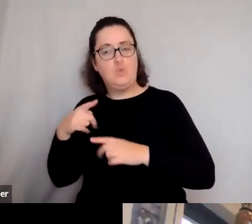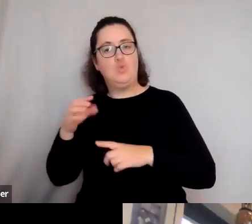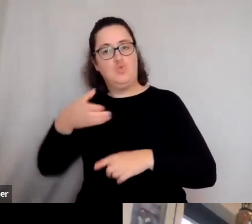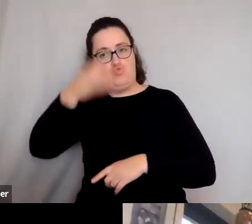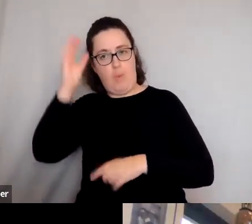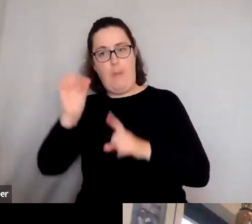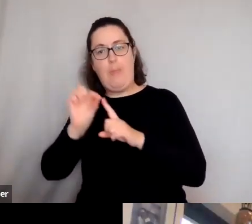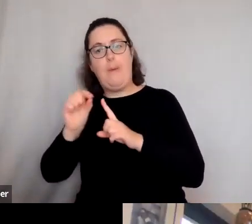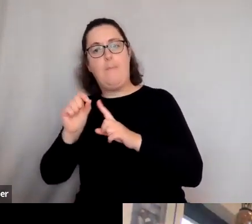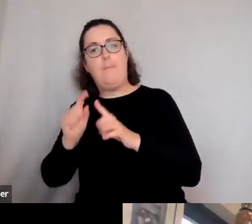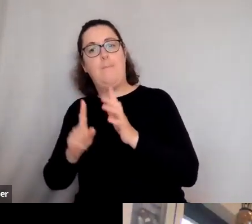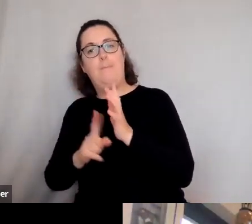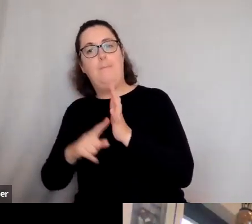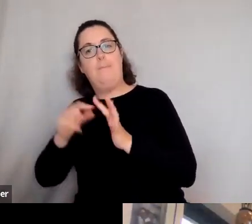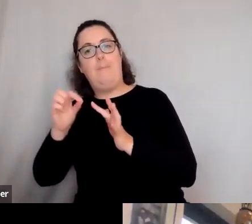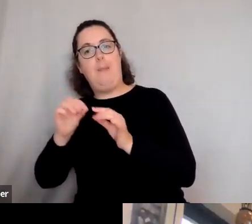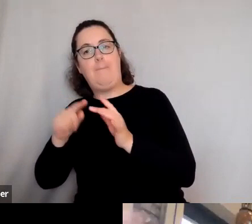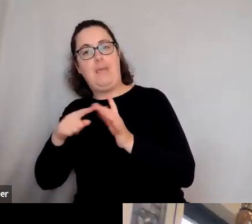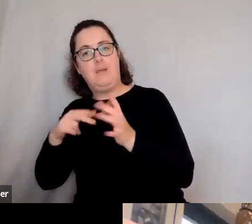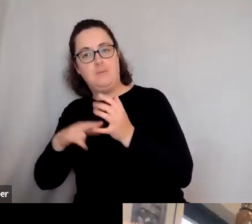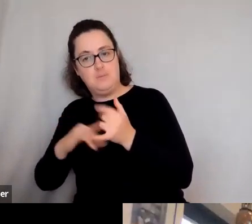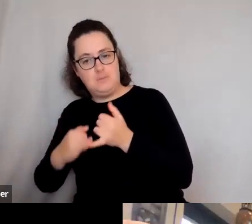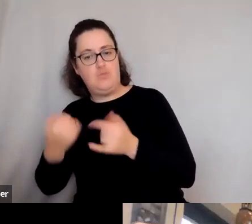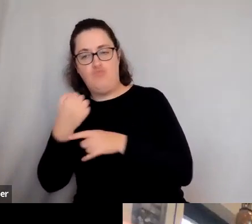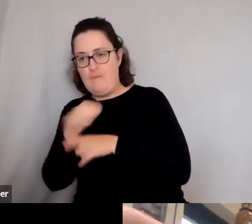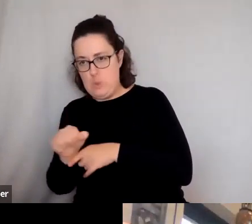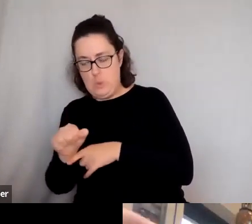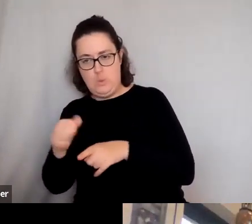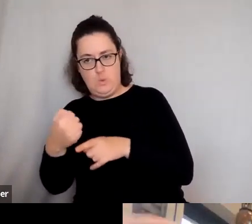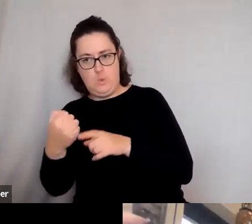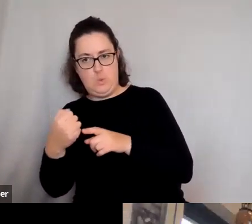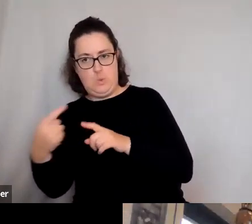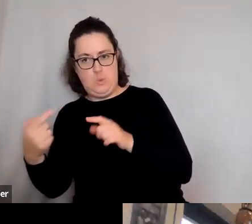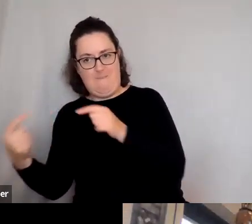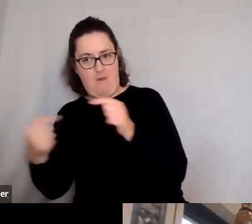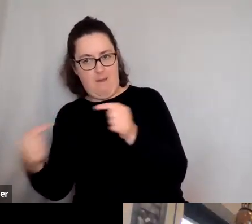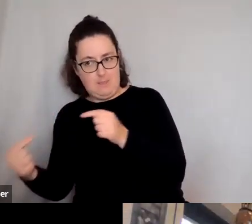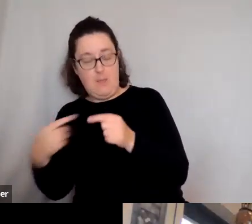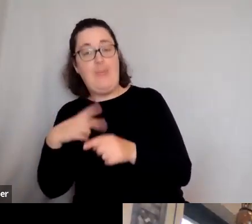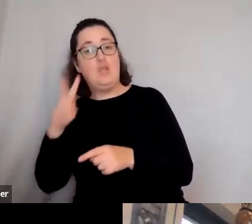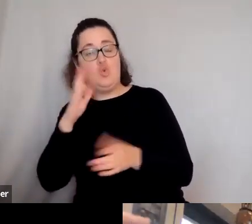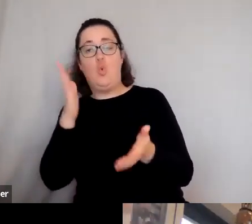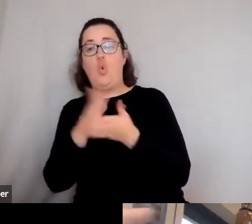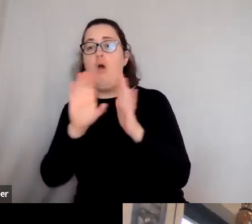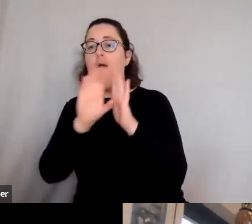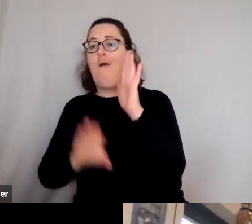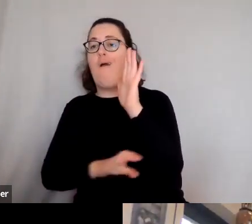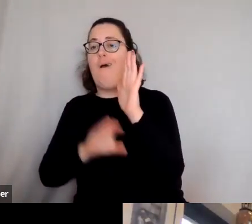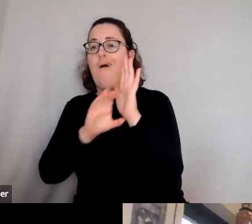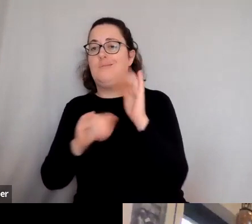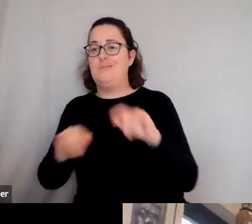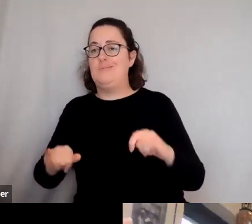we're not going to fight for you guys unless you give us rights. You know, they saw that as class conflict and they, you know,